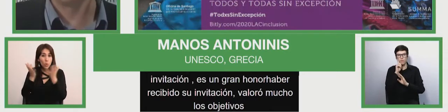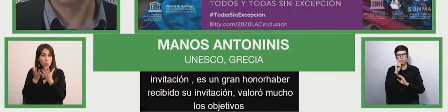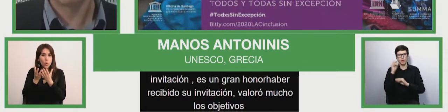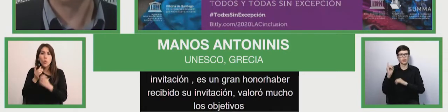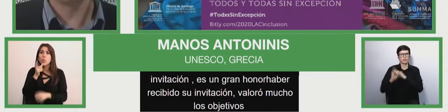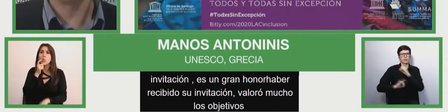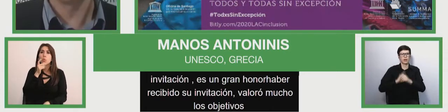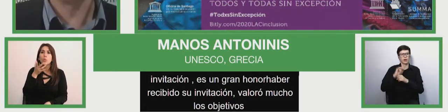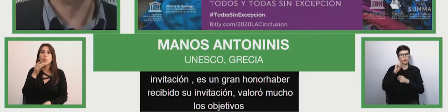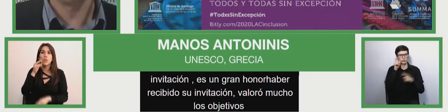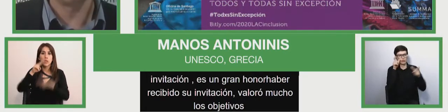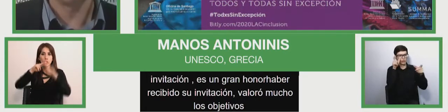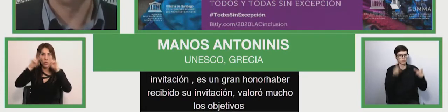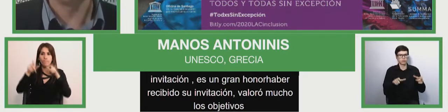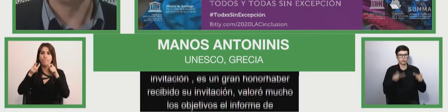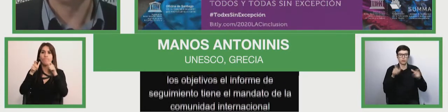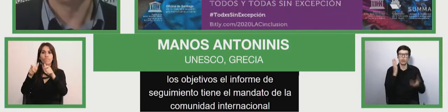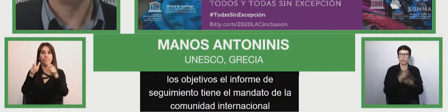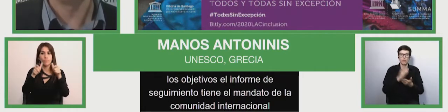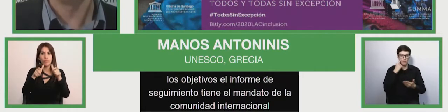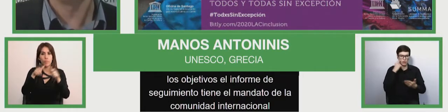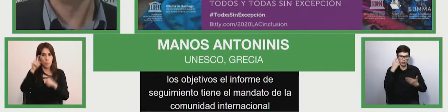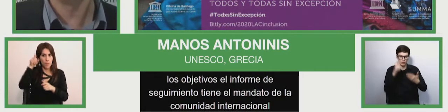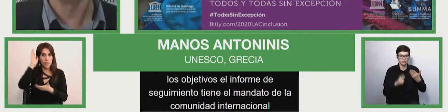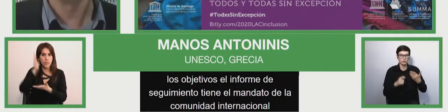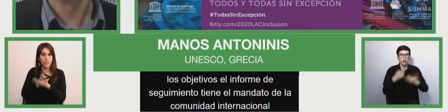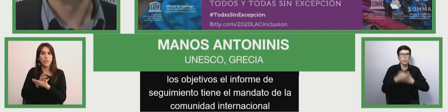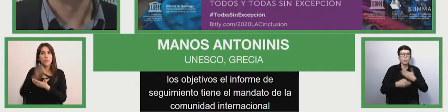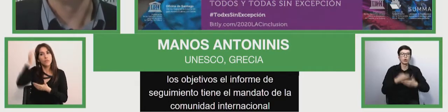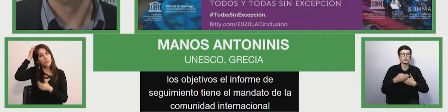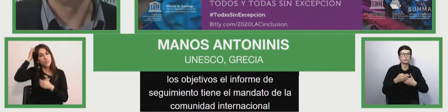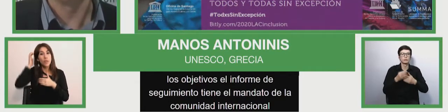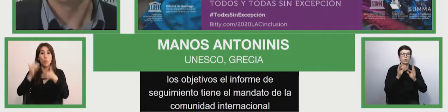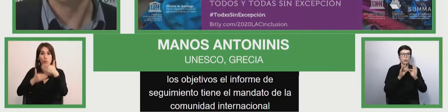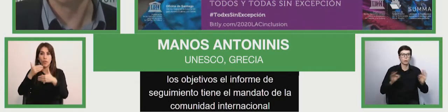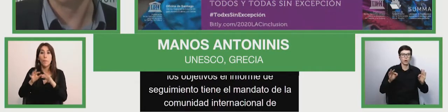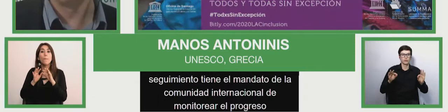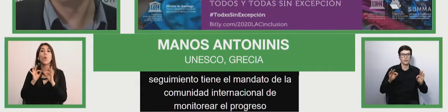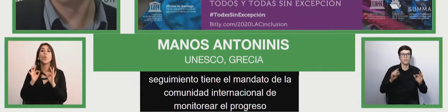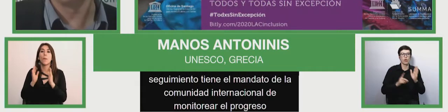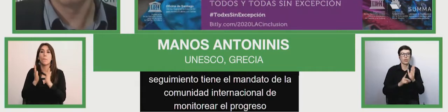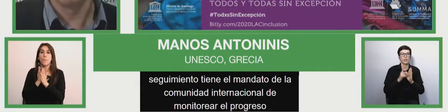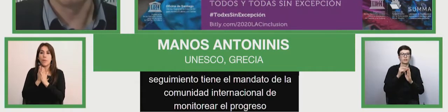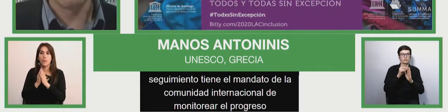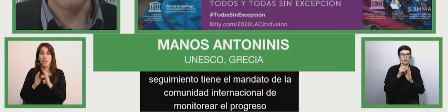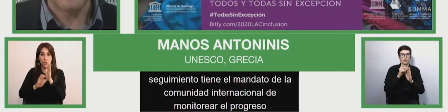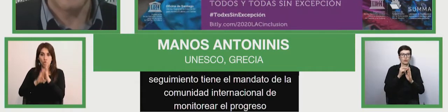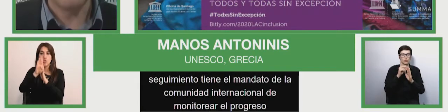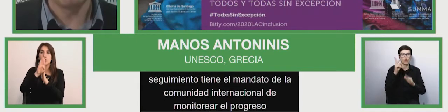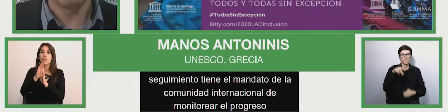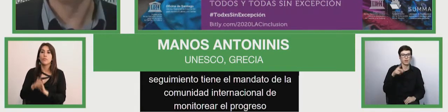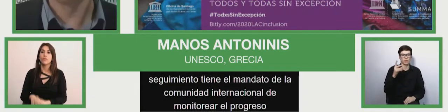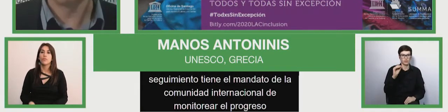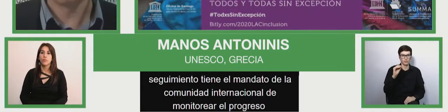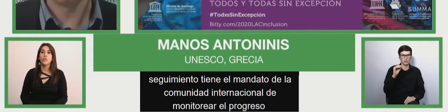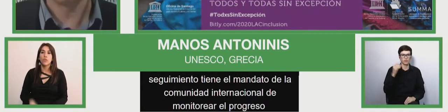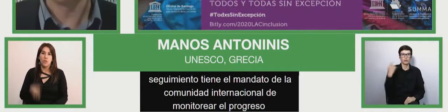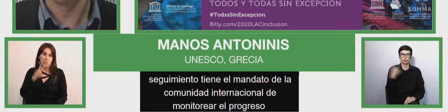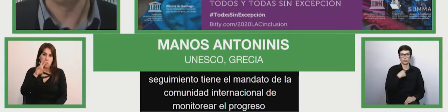educational follow-up of education. We are independent editorial team